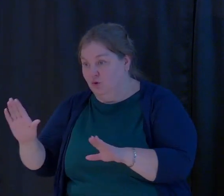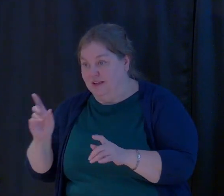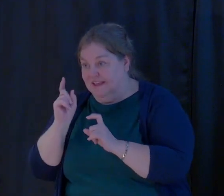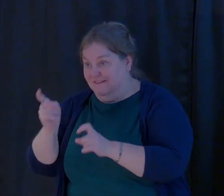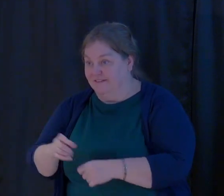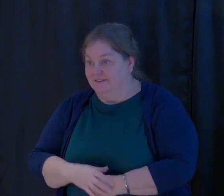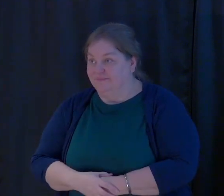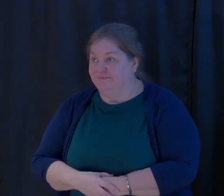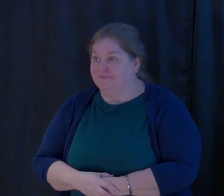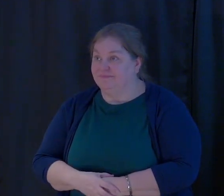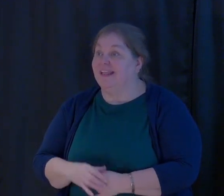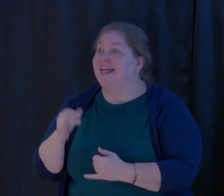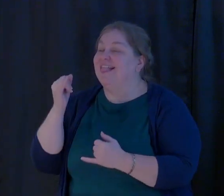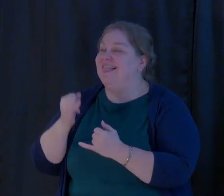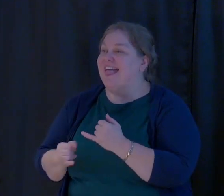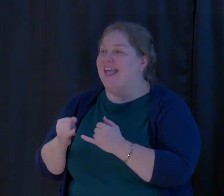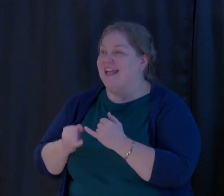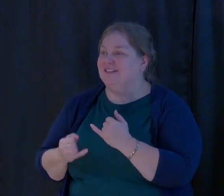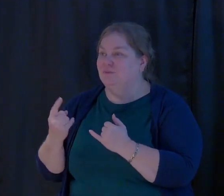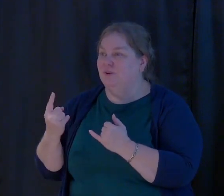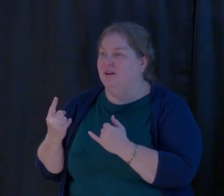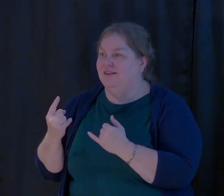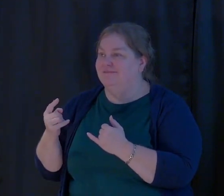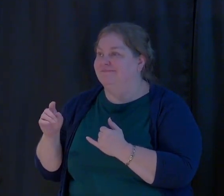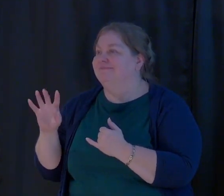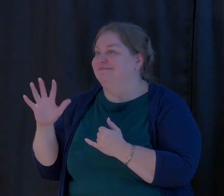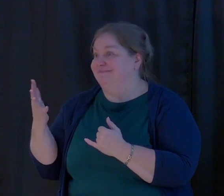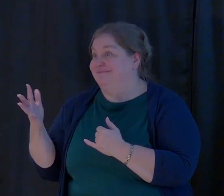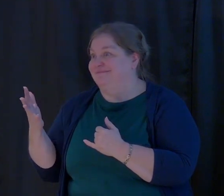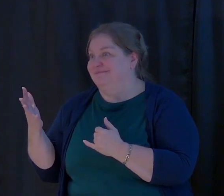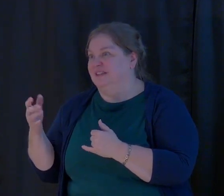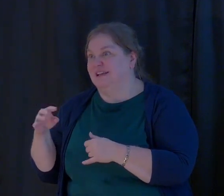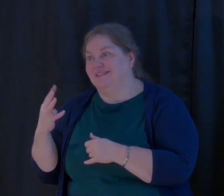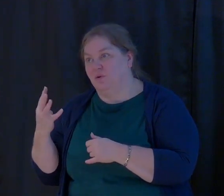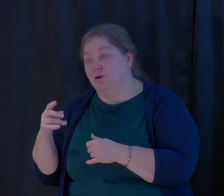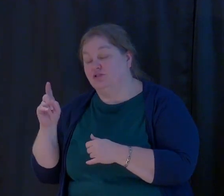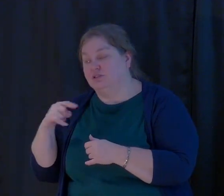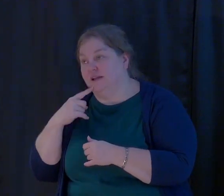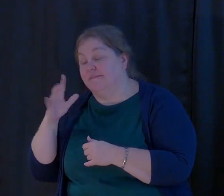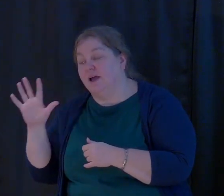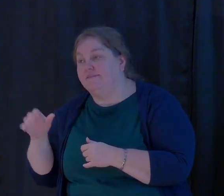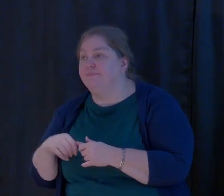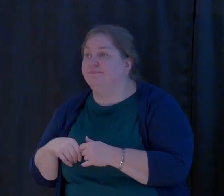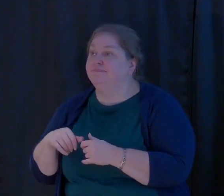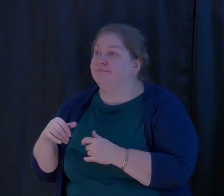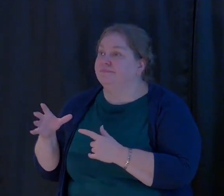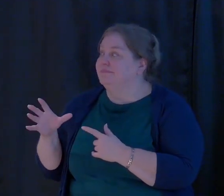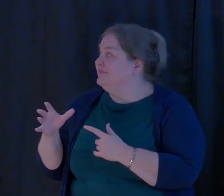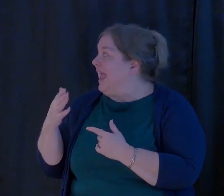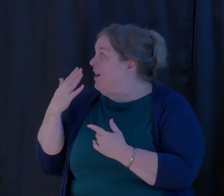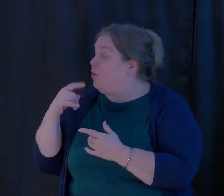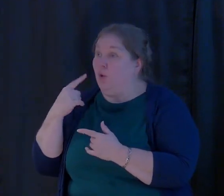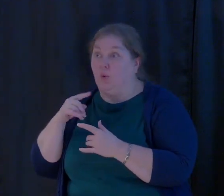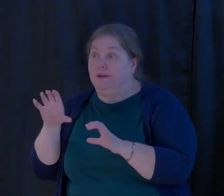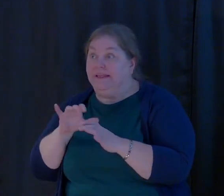The last one. It is. It just says four. It should say five. I don't know who did these.